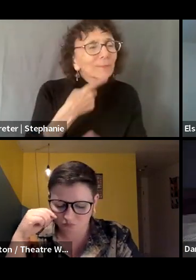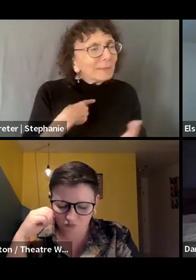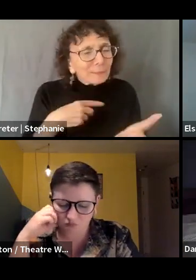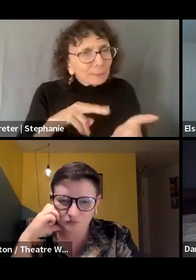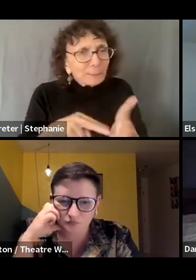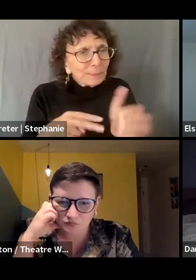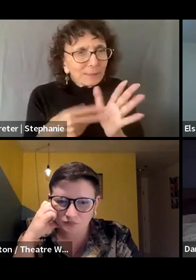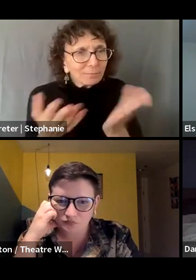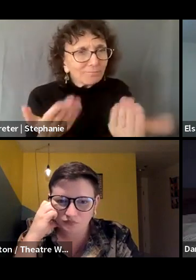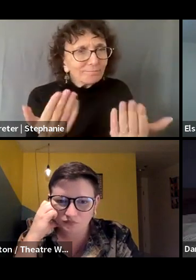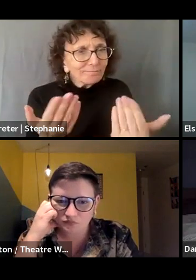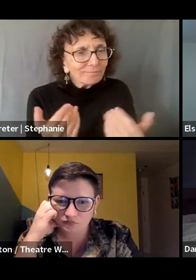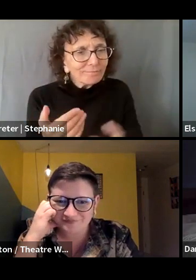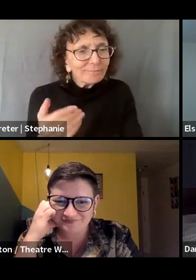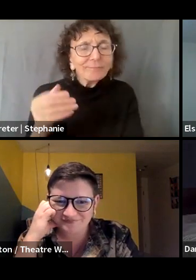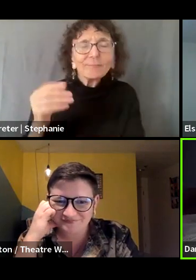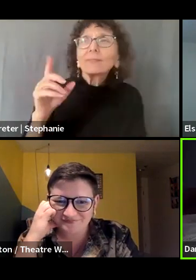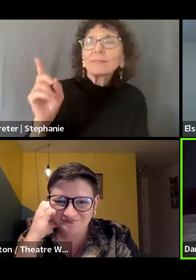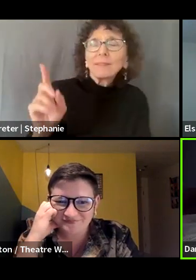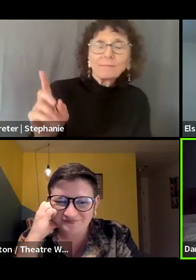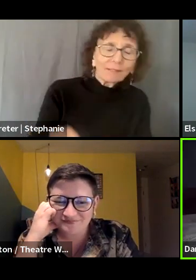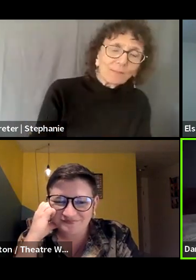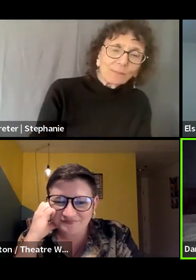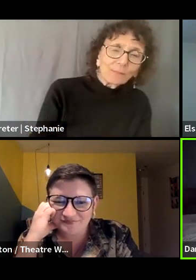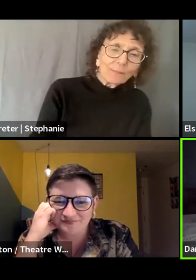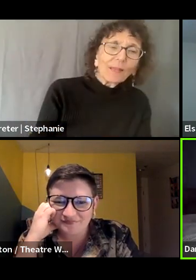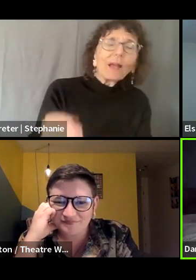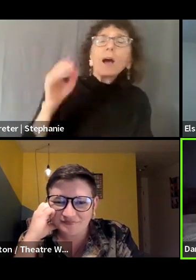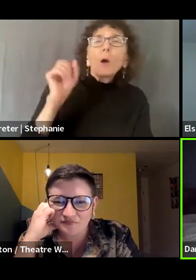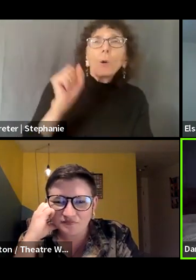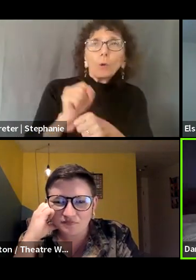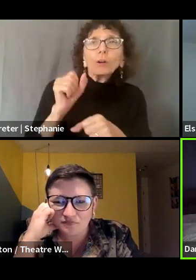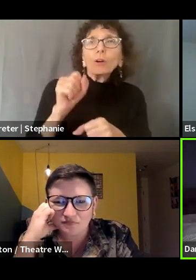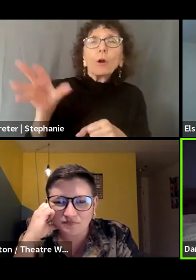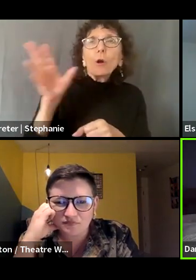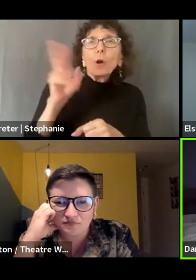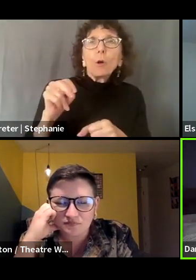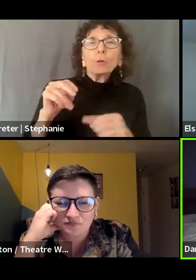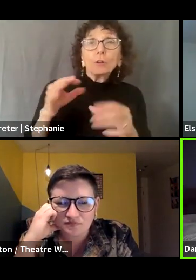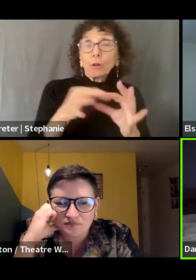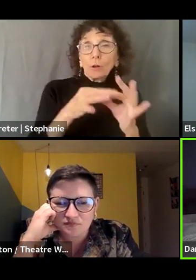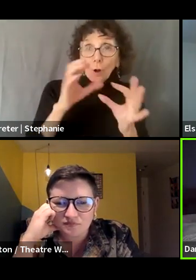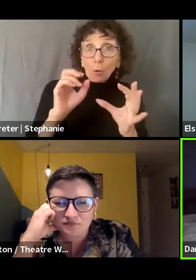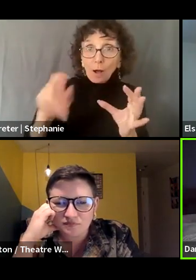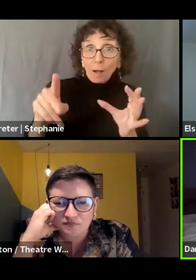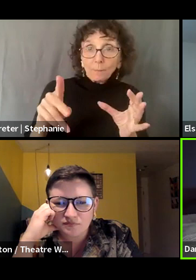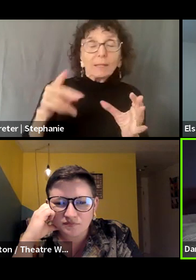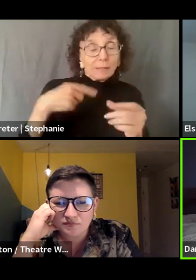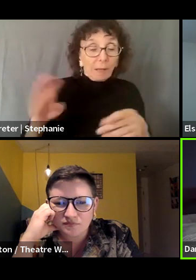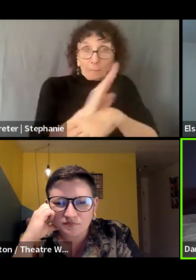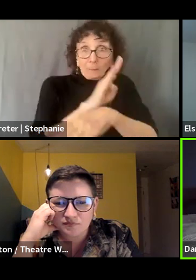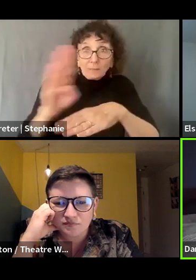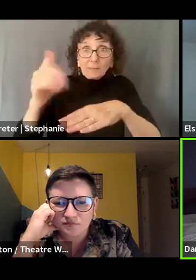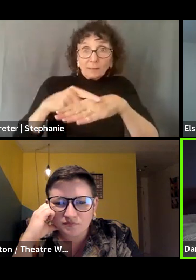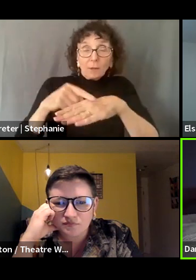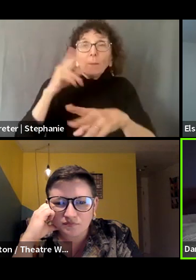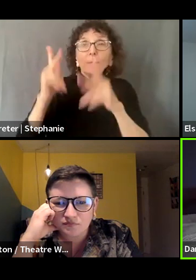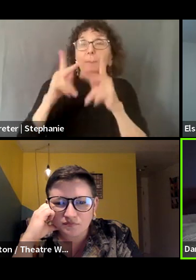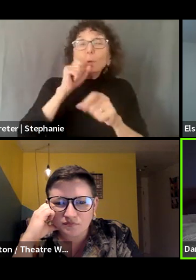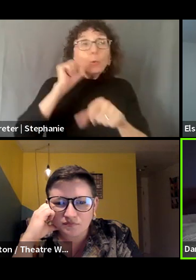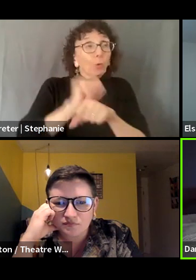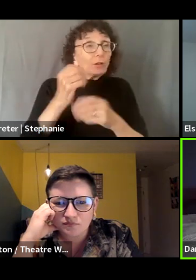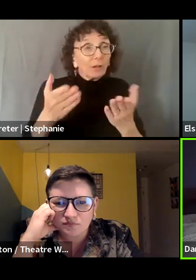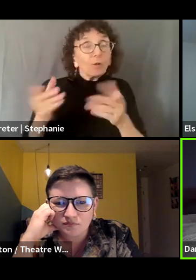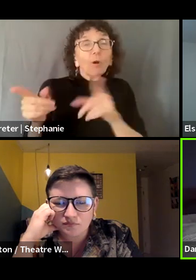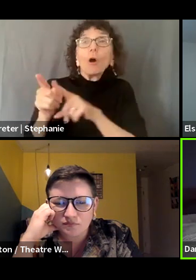means? Yeah. So, um, a worker and cooperative at sort of its simplest is simply a business where the people who work there are